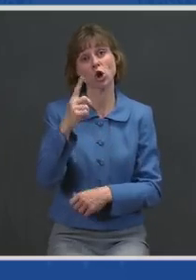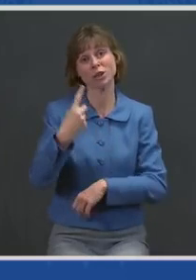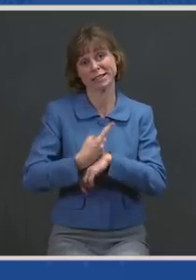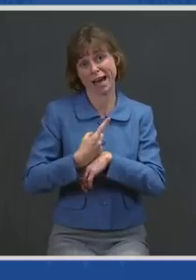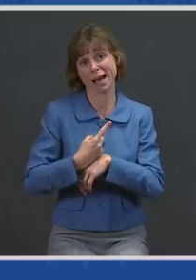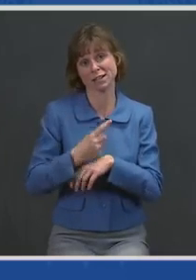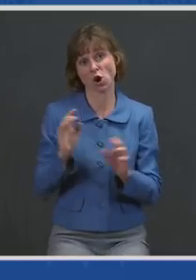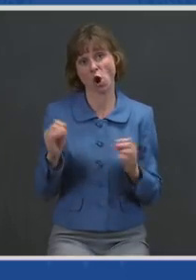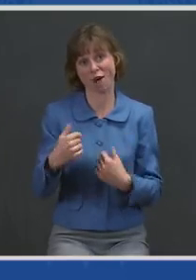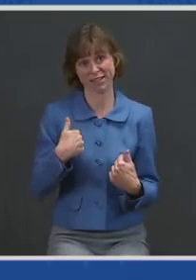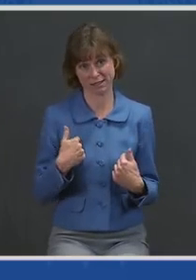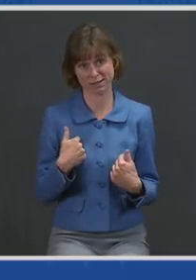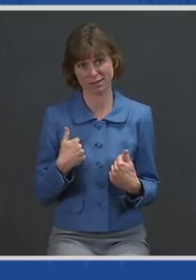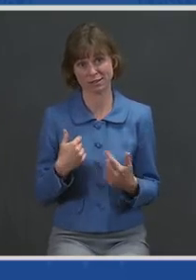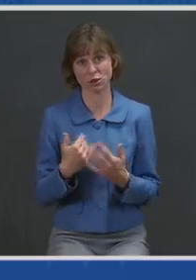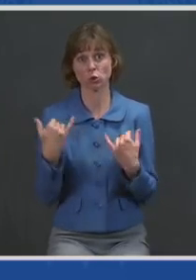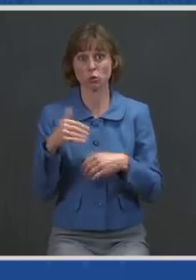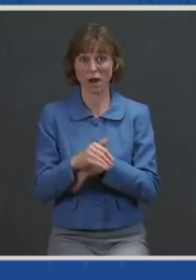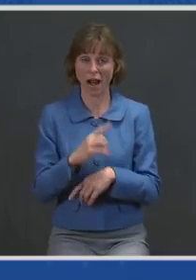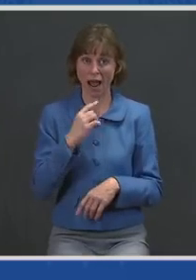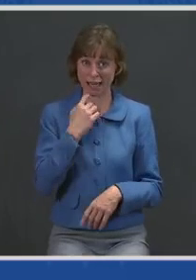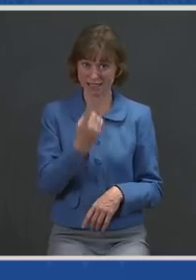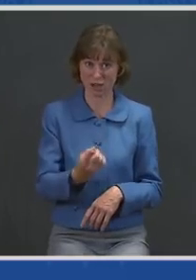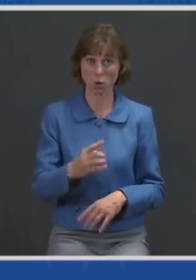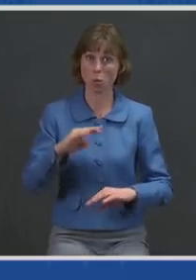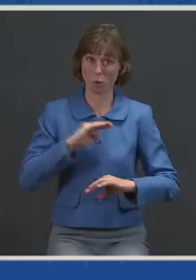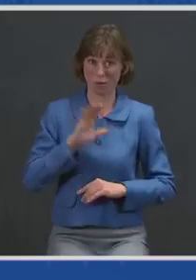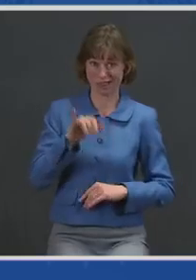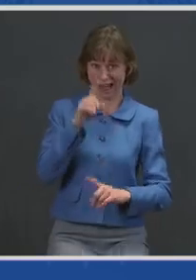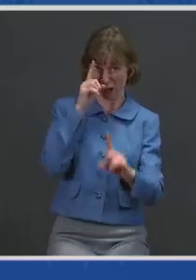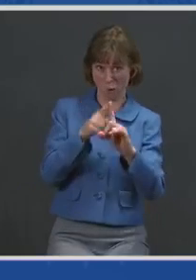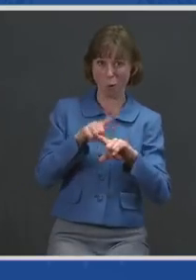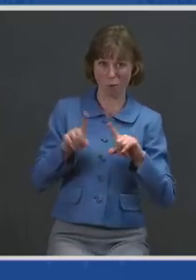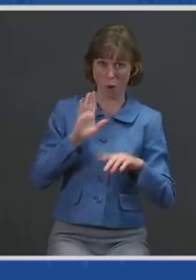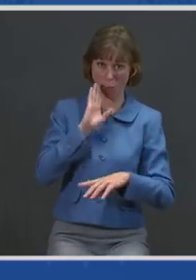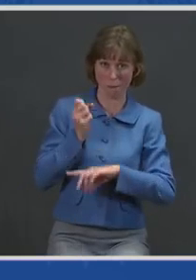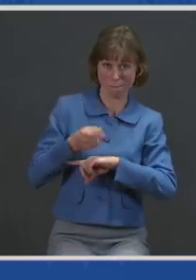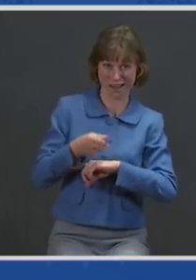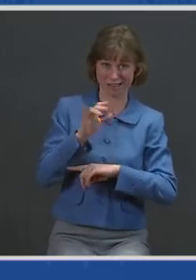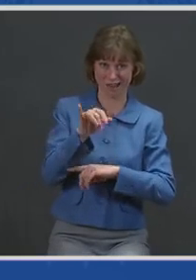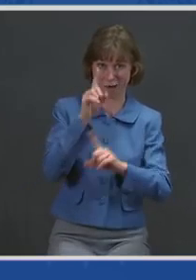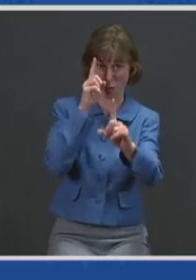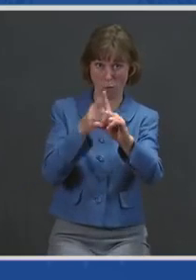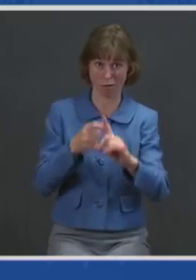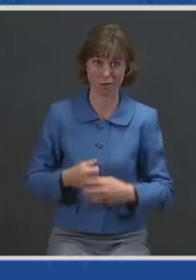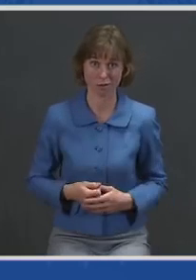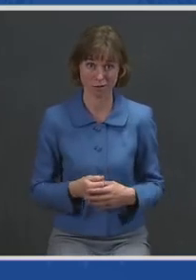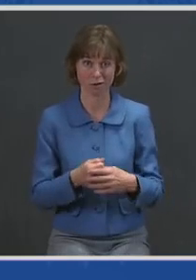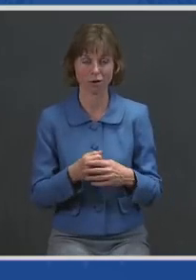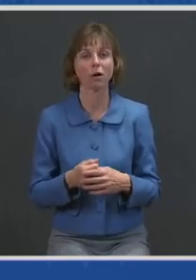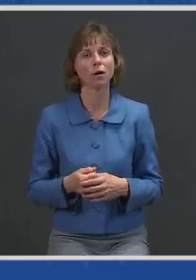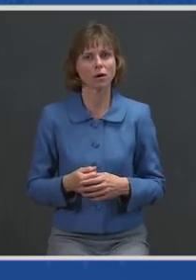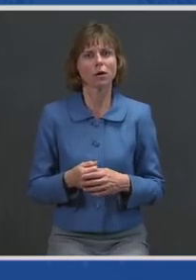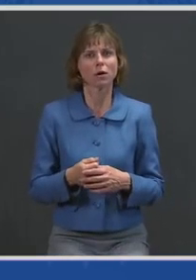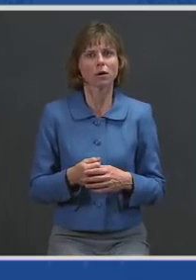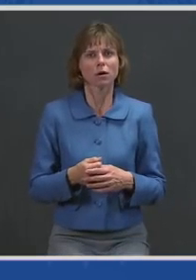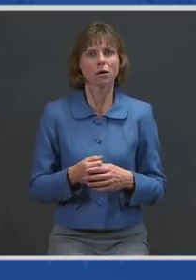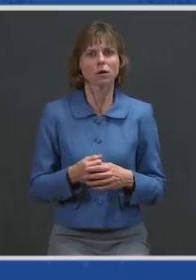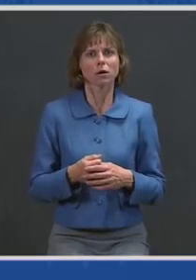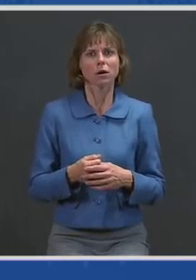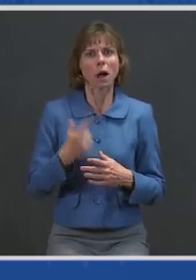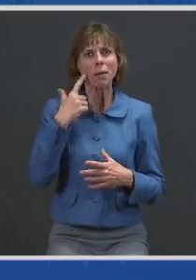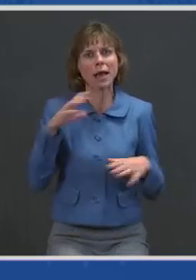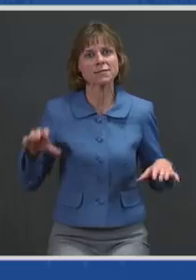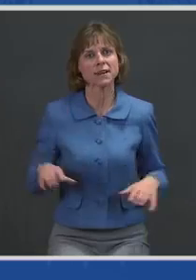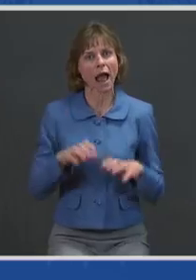Tonight, I can say we're not only going to meet that goal, we're going to beat that goal, because we're actually on track to reach this goal